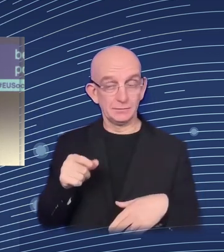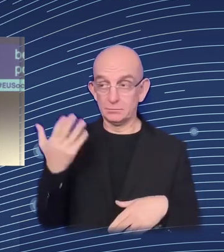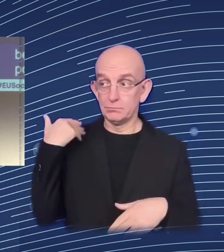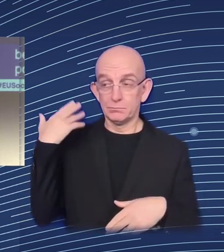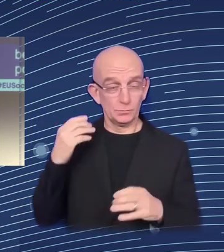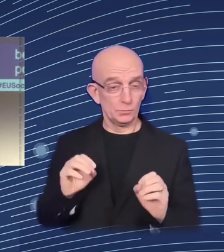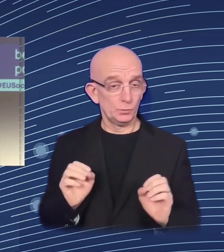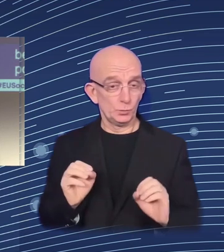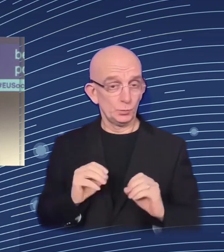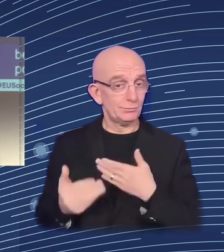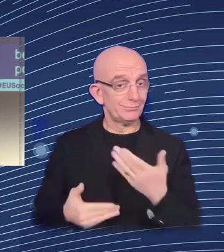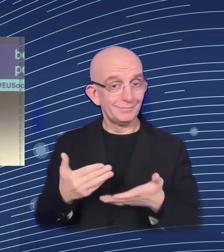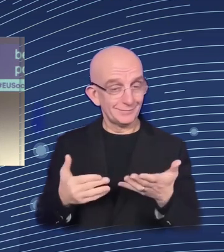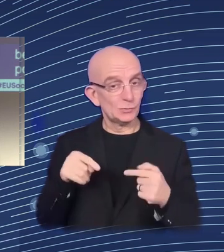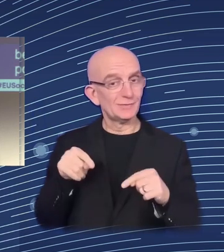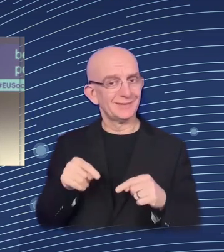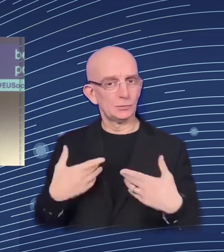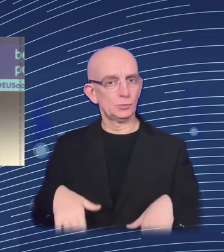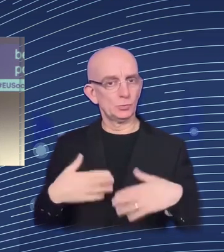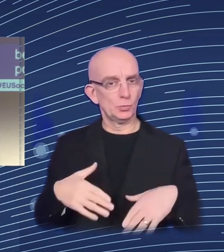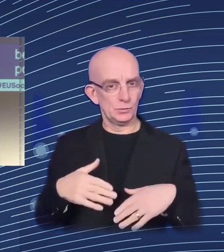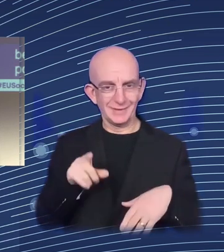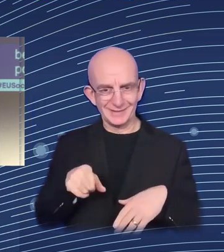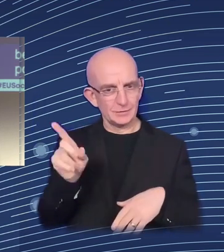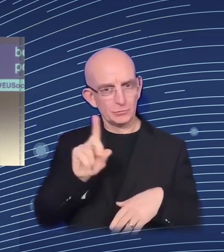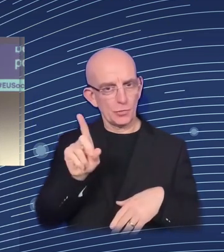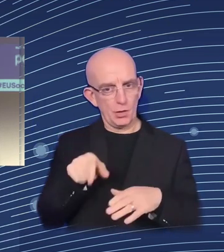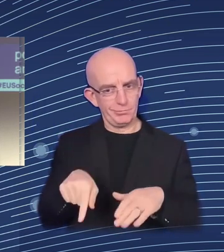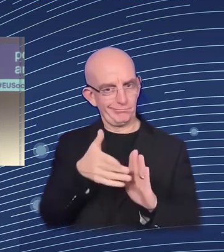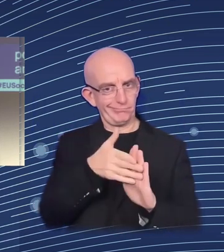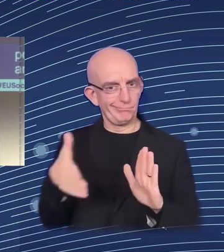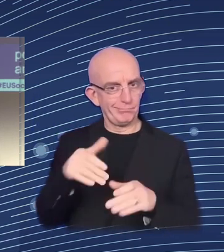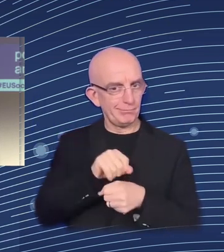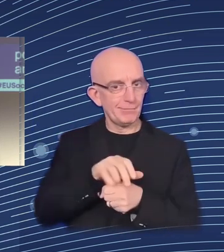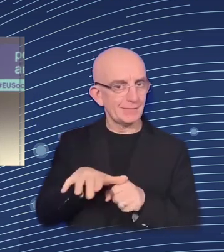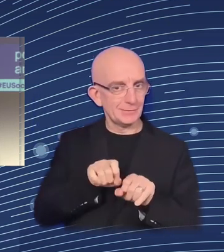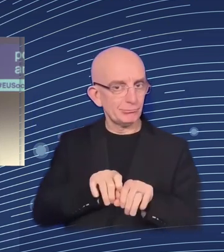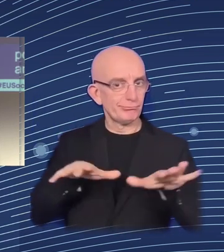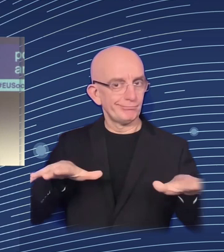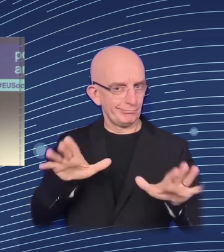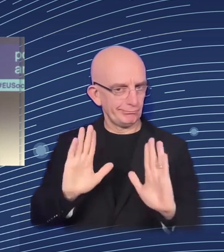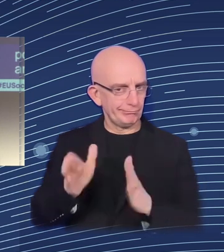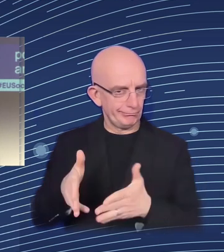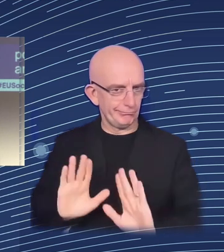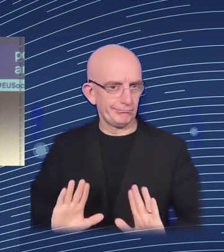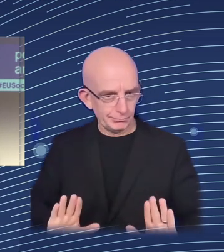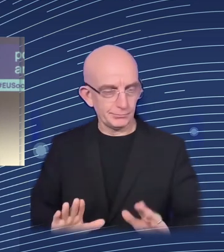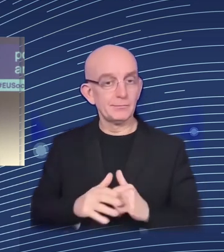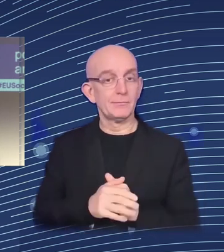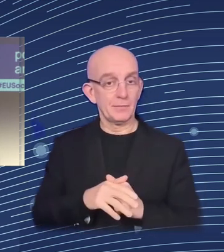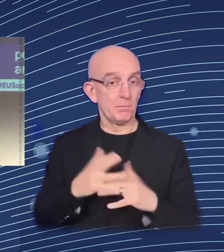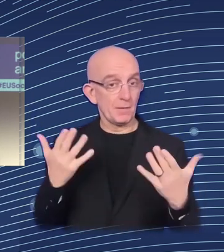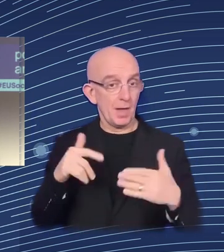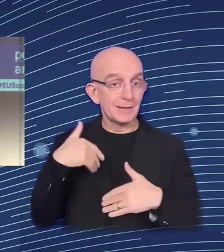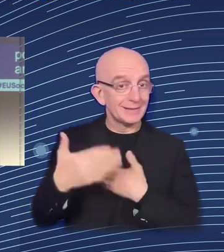pandemic and what it forced people to do and to adapt. And then